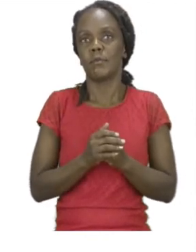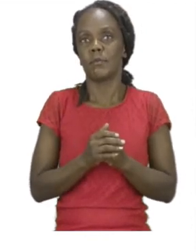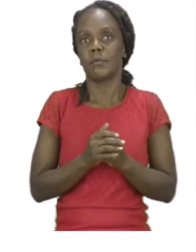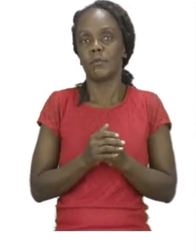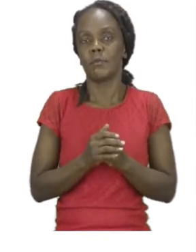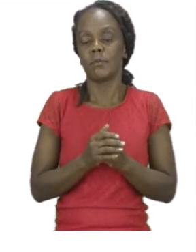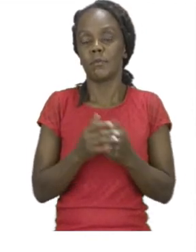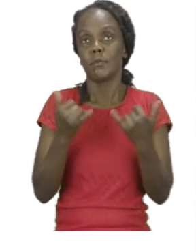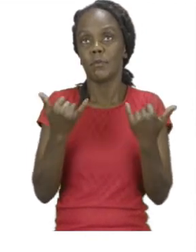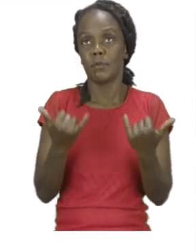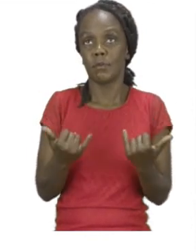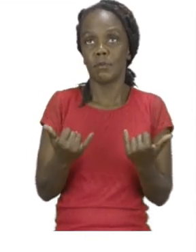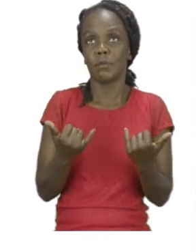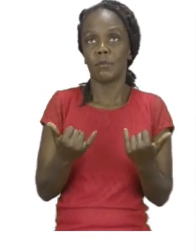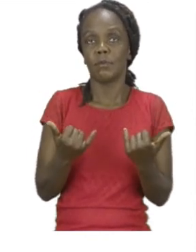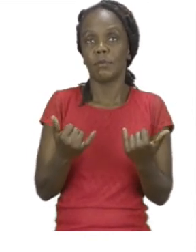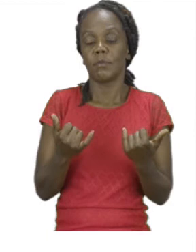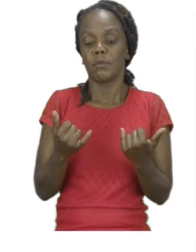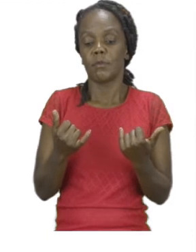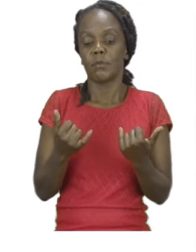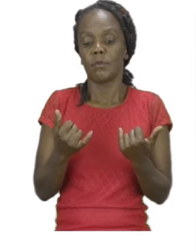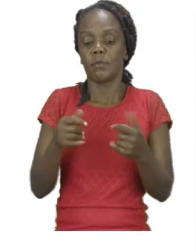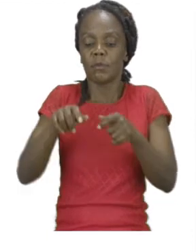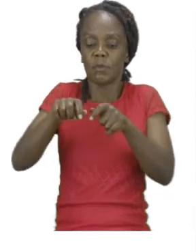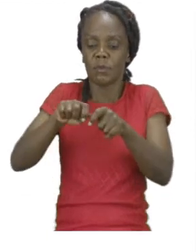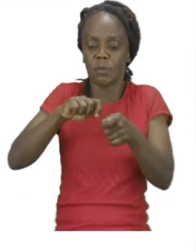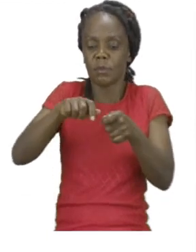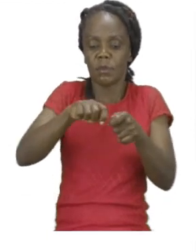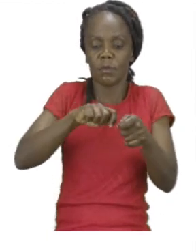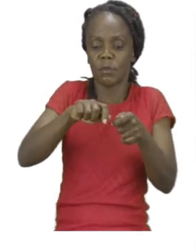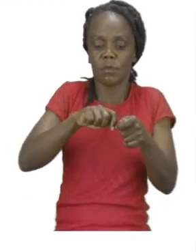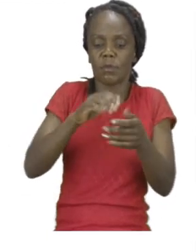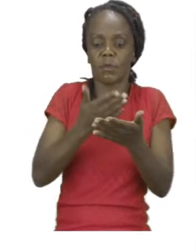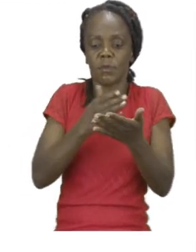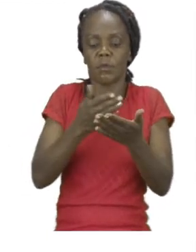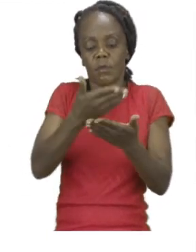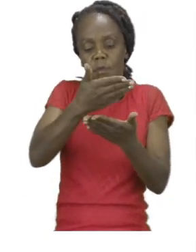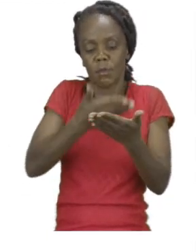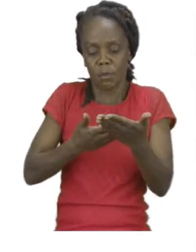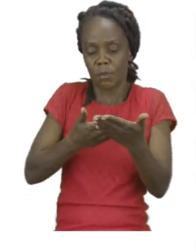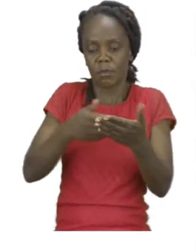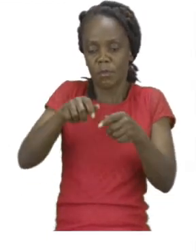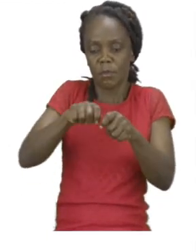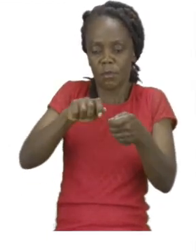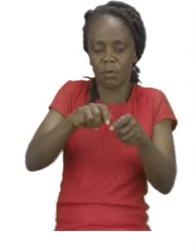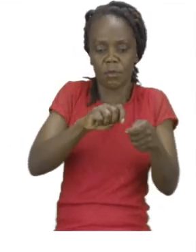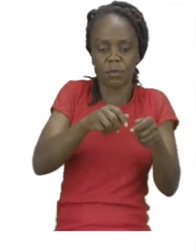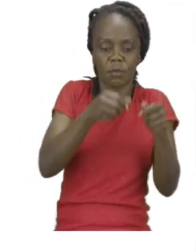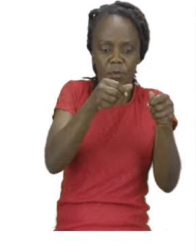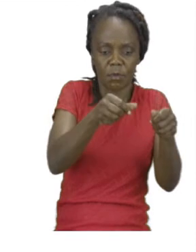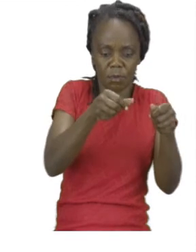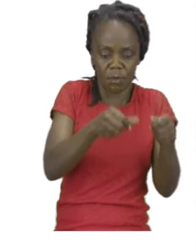paste them on the teddy bear to form the teddy bear's body. Now, this one is going to be very fun,